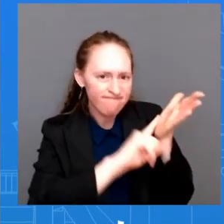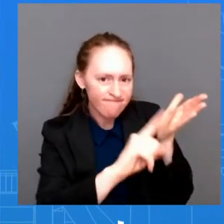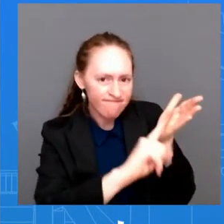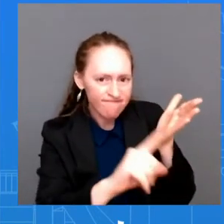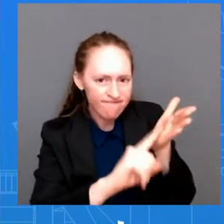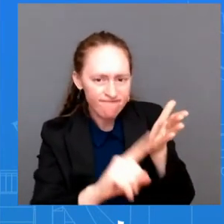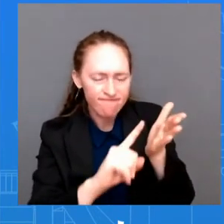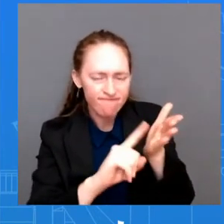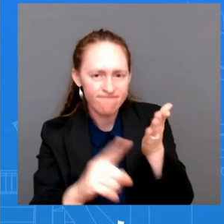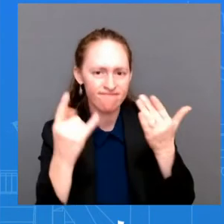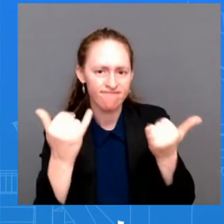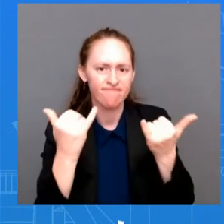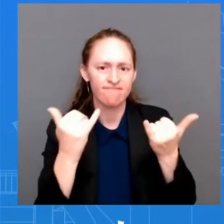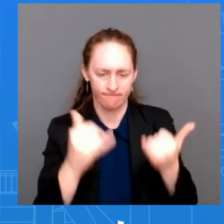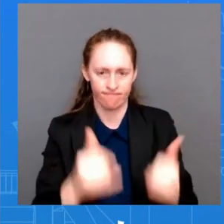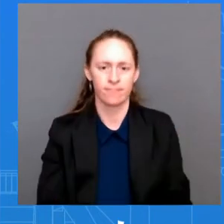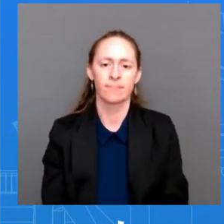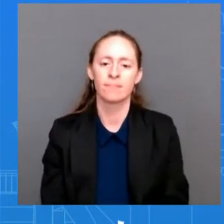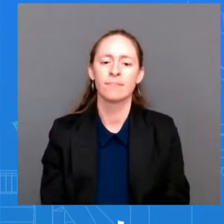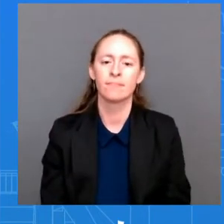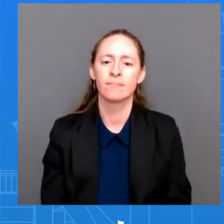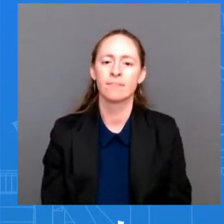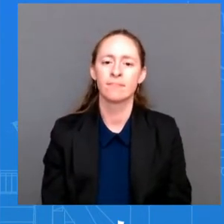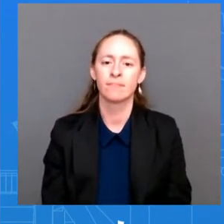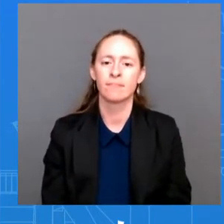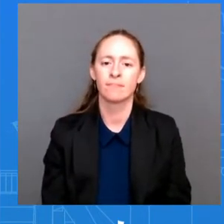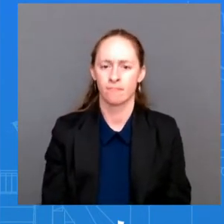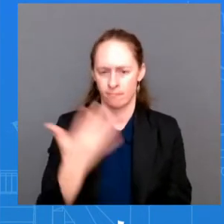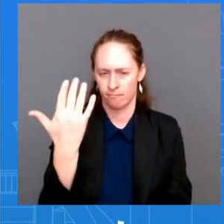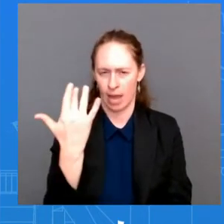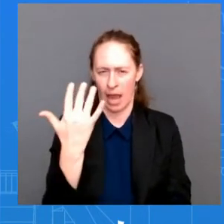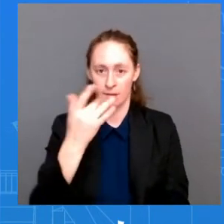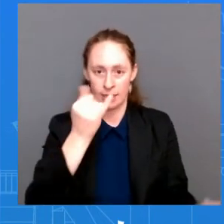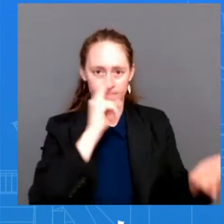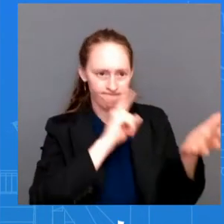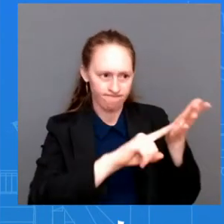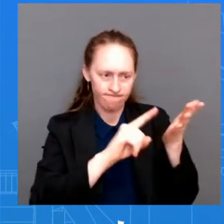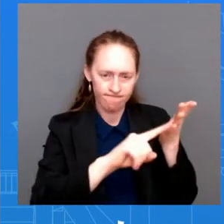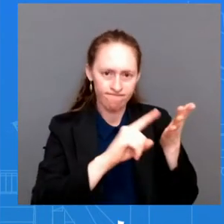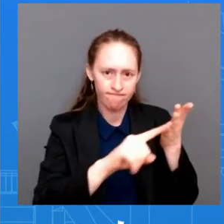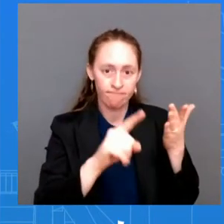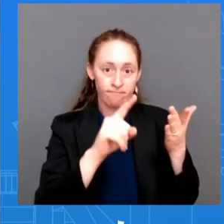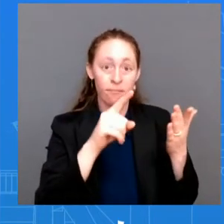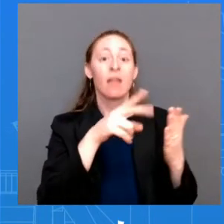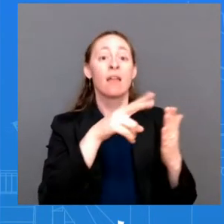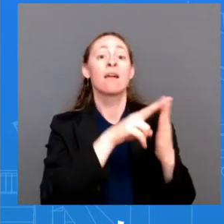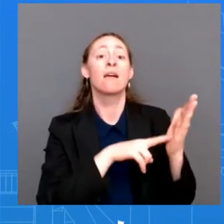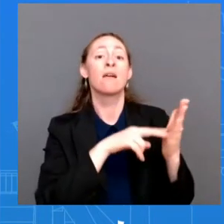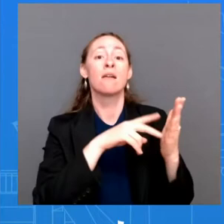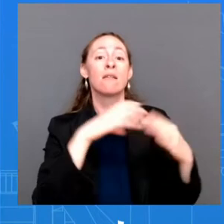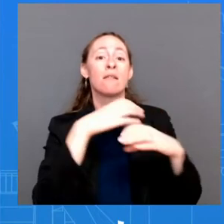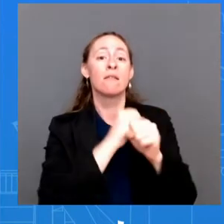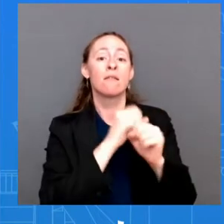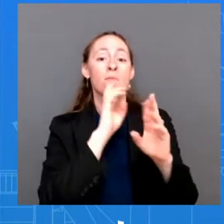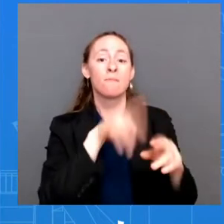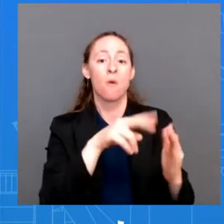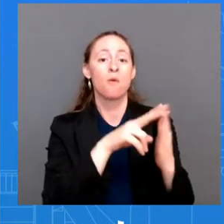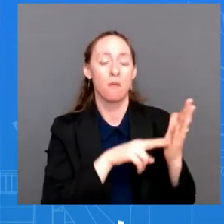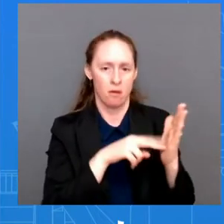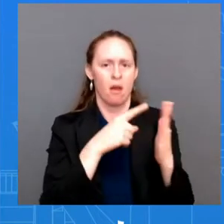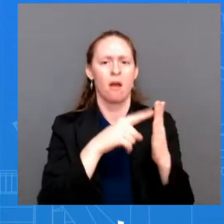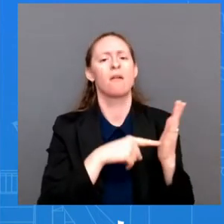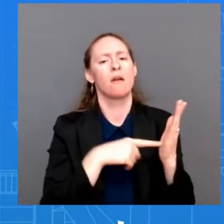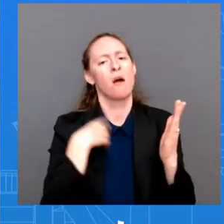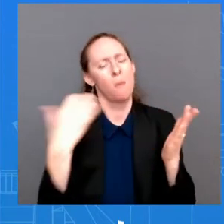While we wait to see the results of that investigation, we do want to reaffirm that it is a first priority for